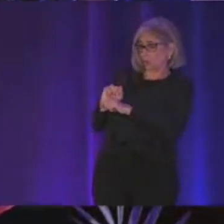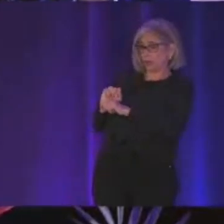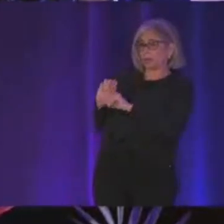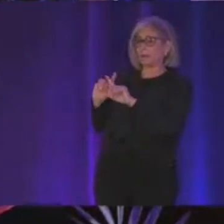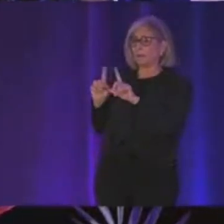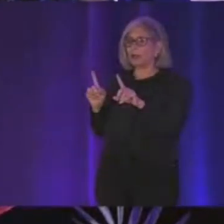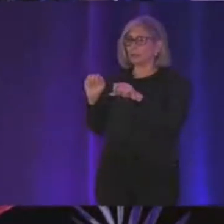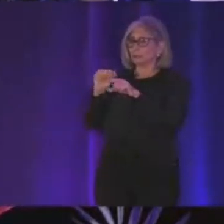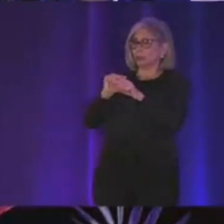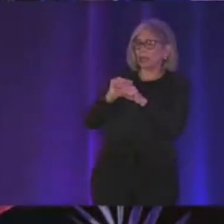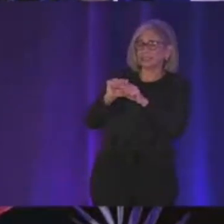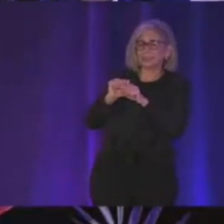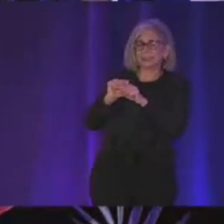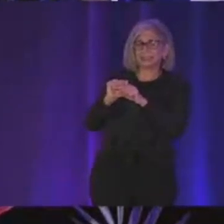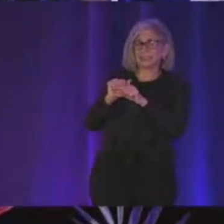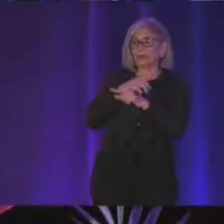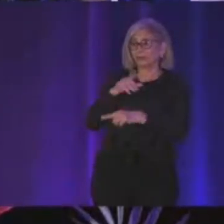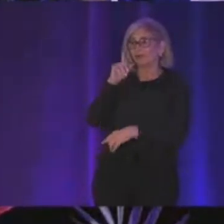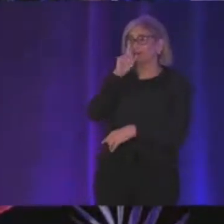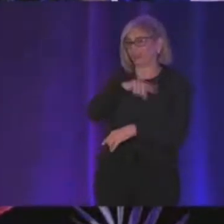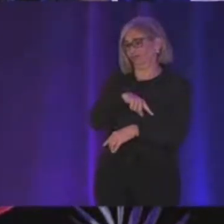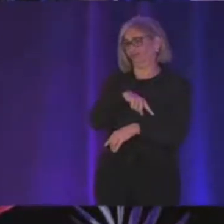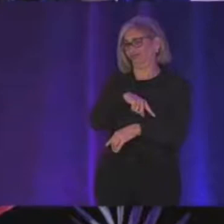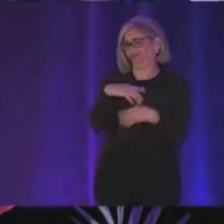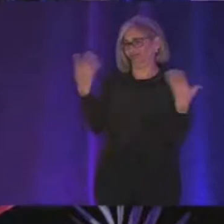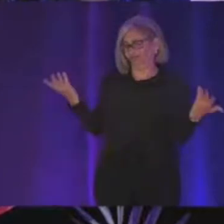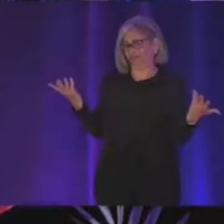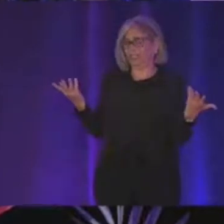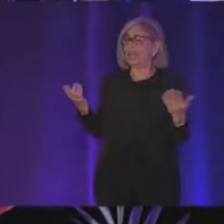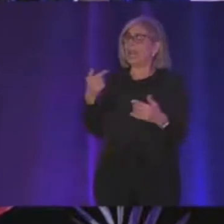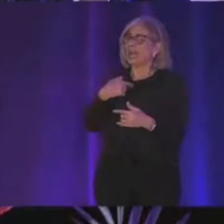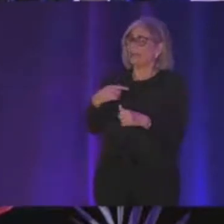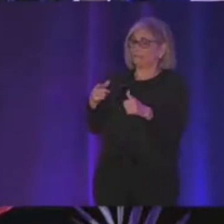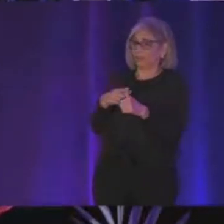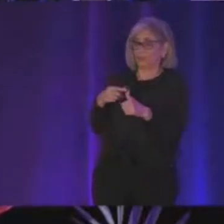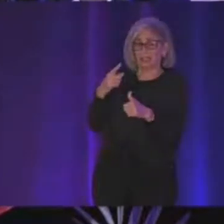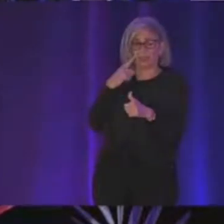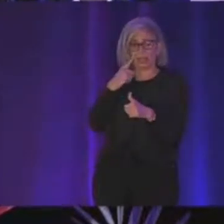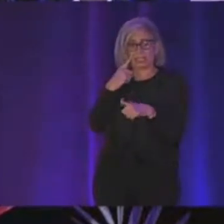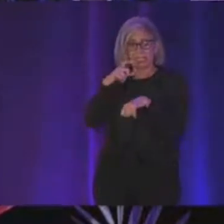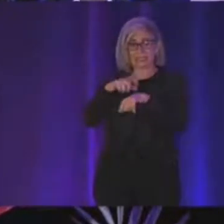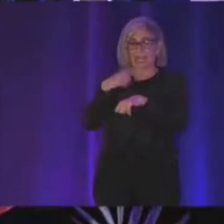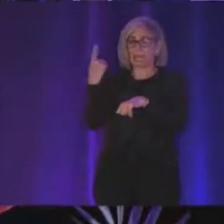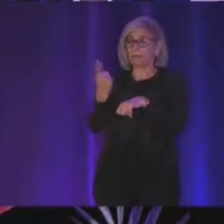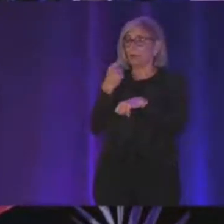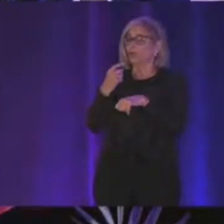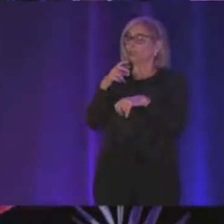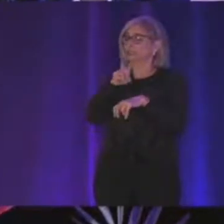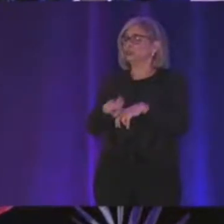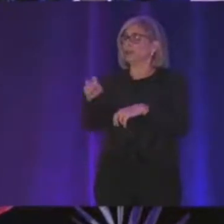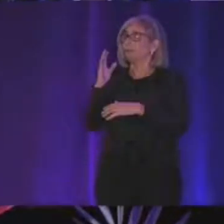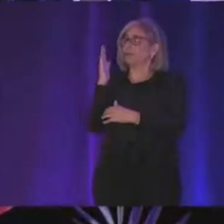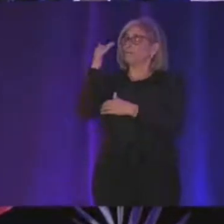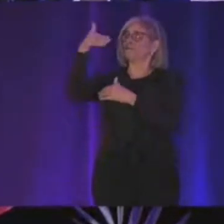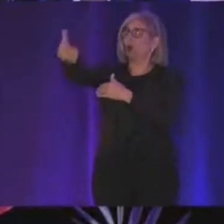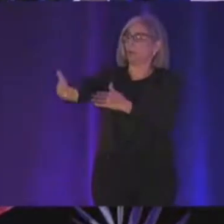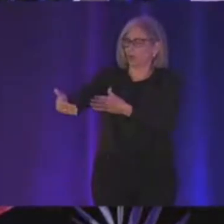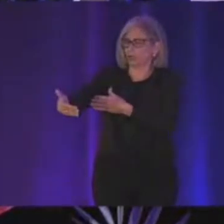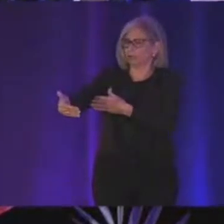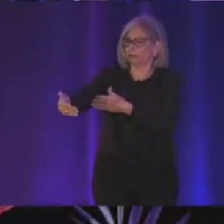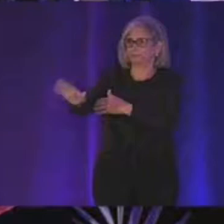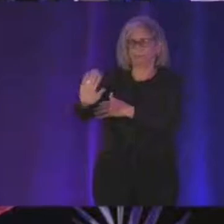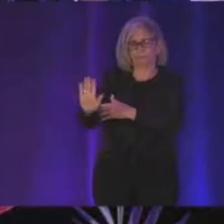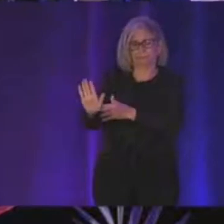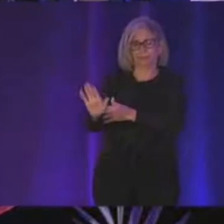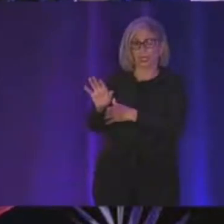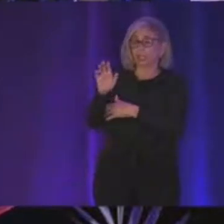in practice they would turn out to be false so for example like I felt like time only travels forward I also saw that decoding one